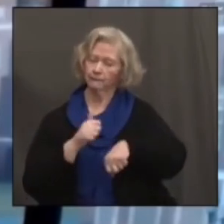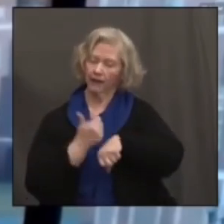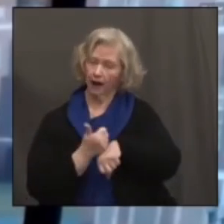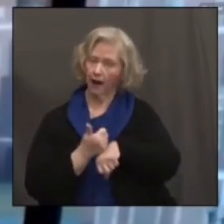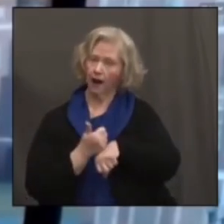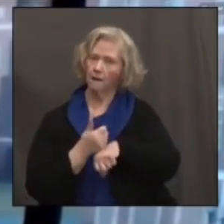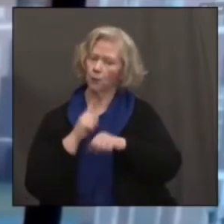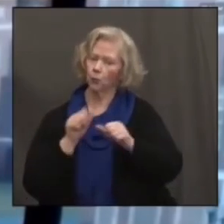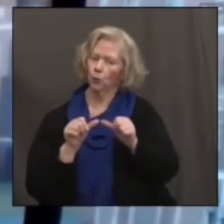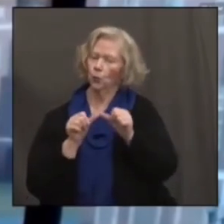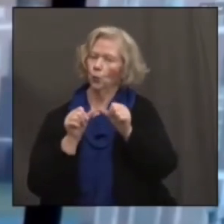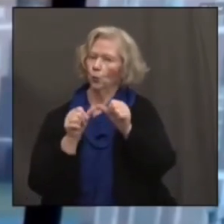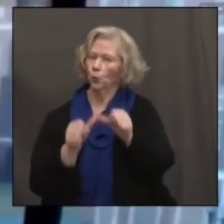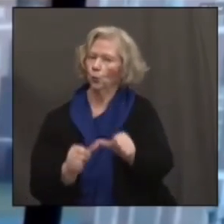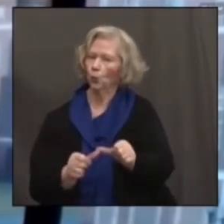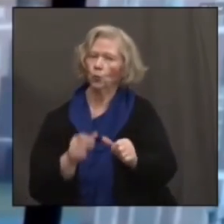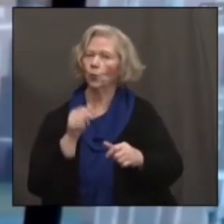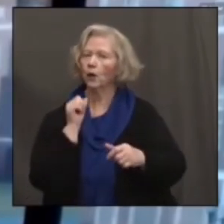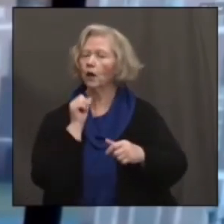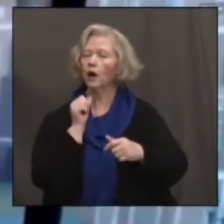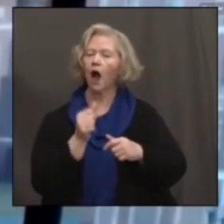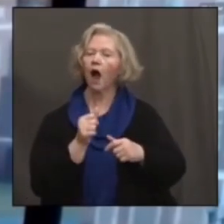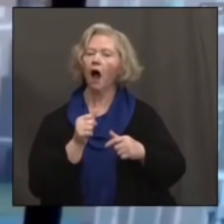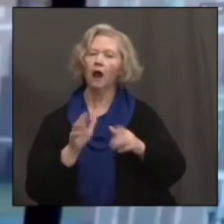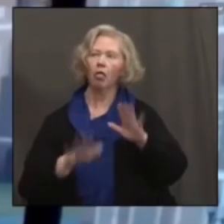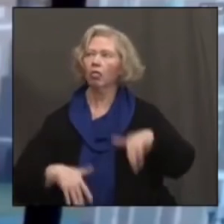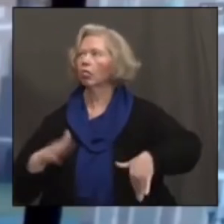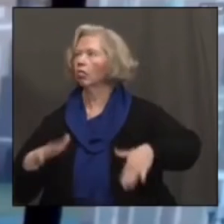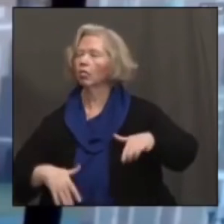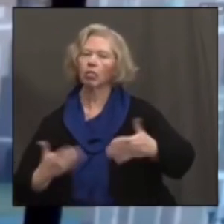a one shot is, is all, all being laid out.